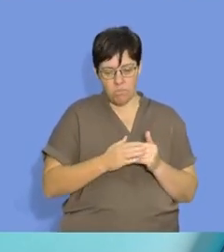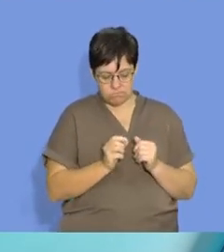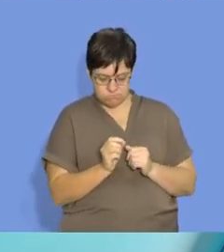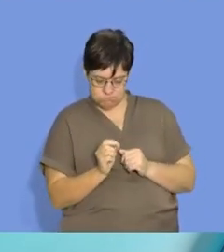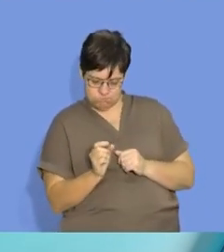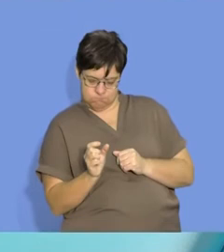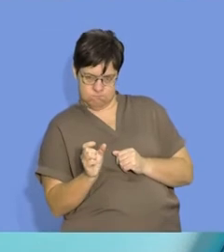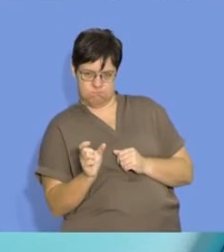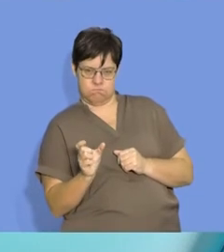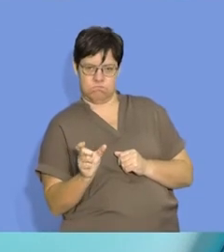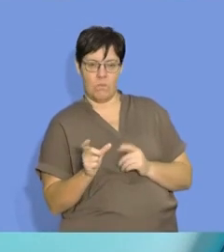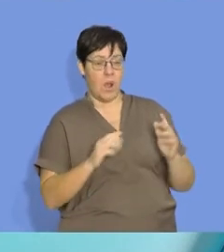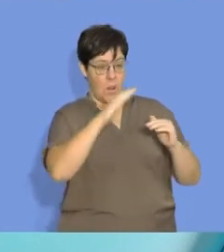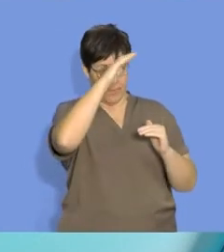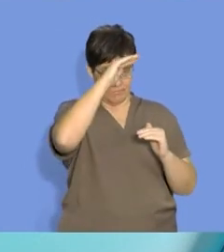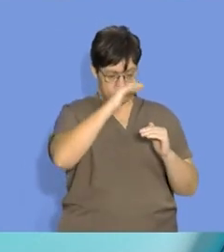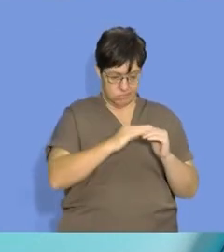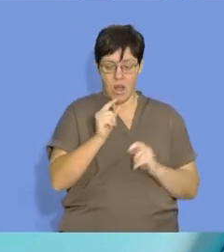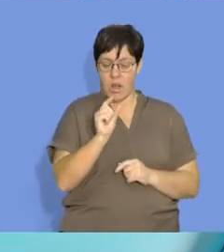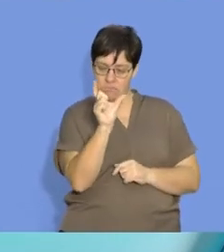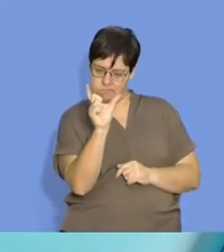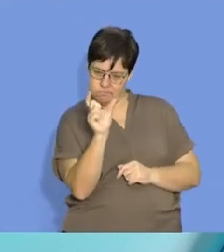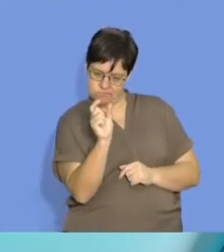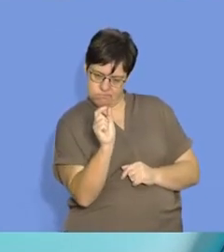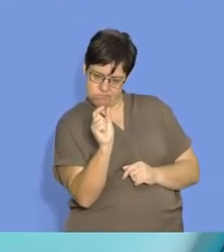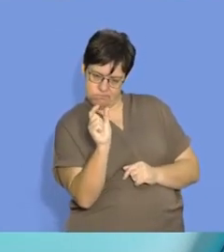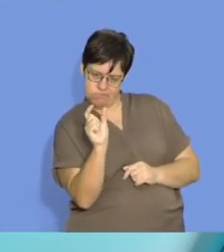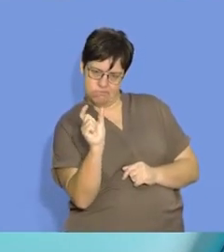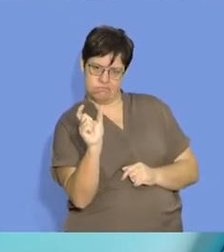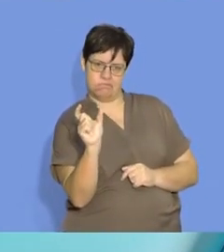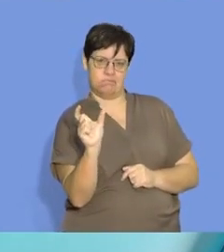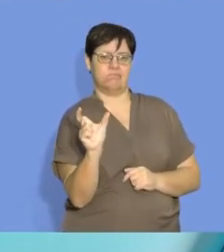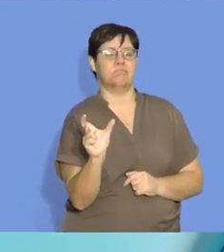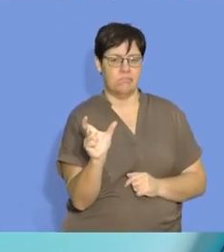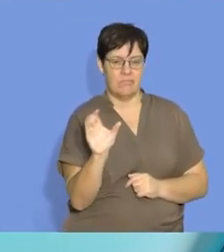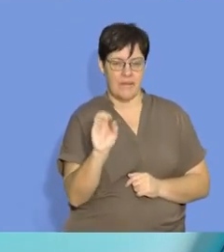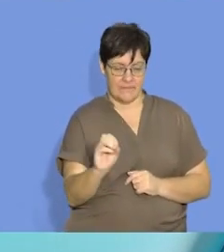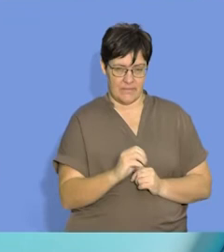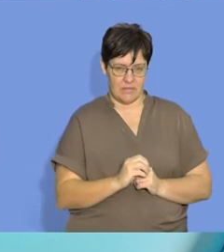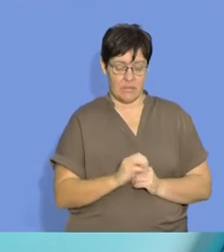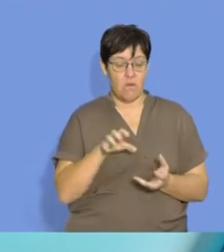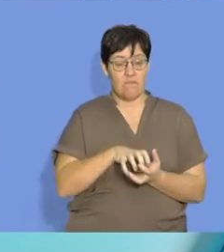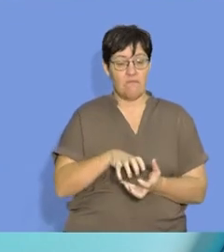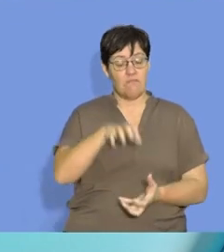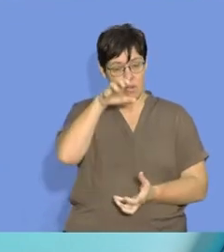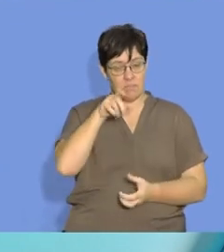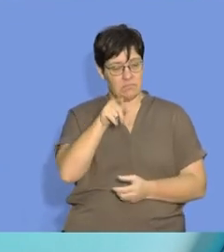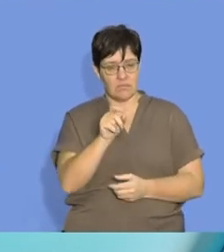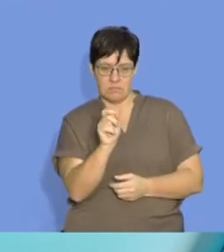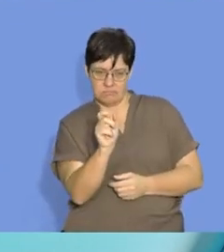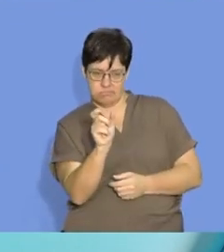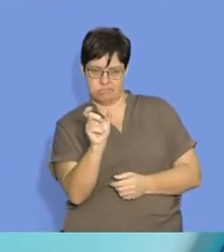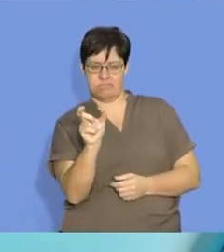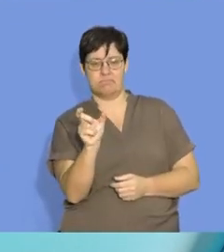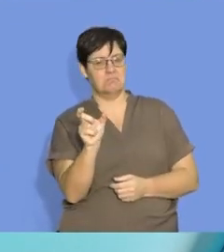reaction is going on. But obviously, there will be some time that your volume in the syringe will